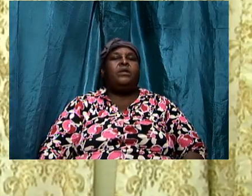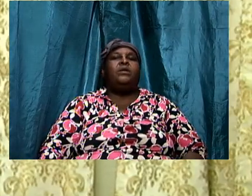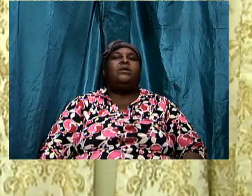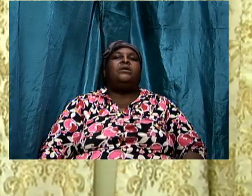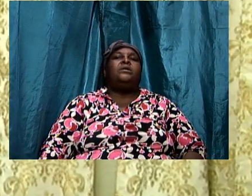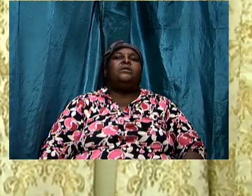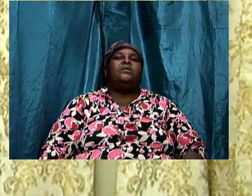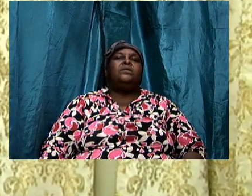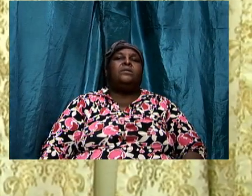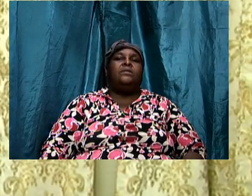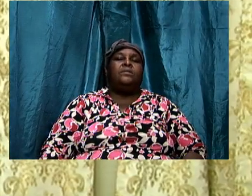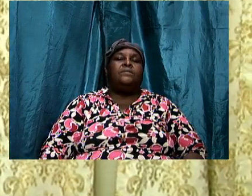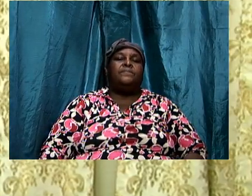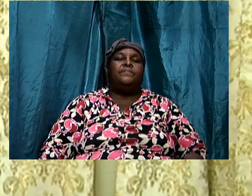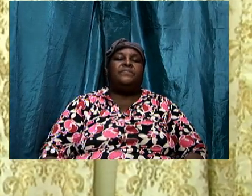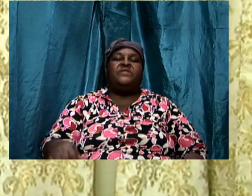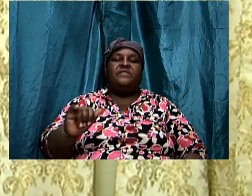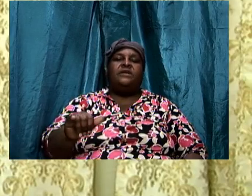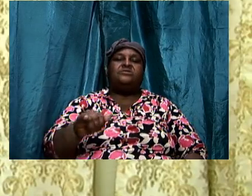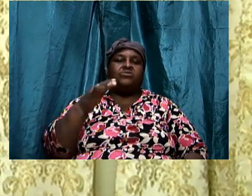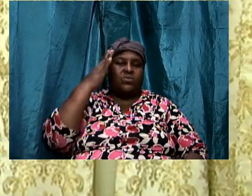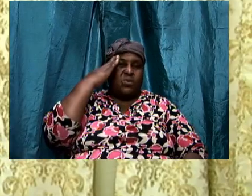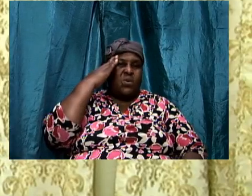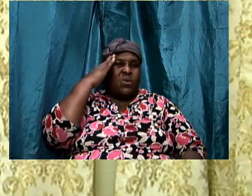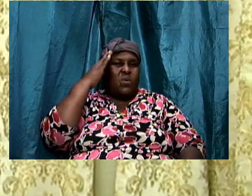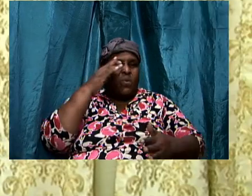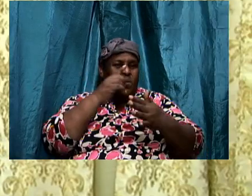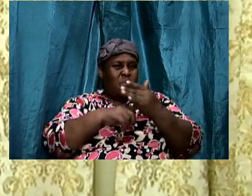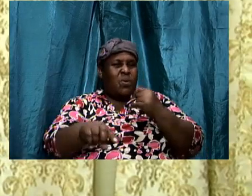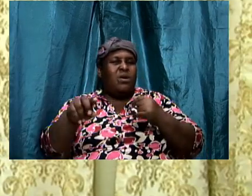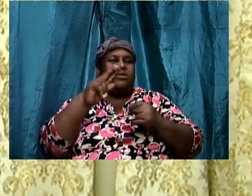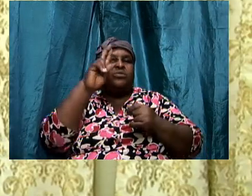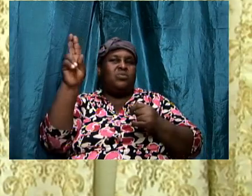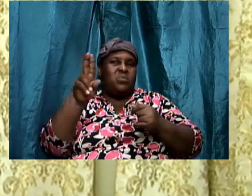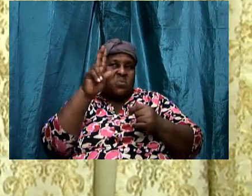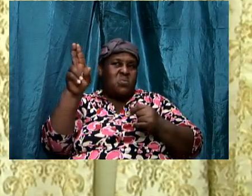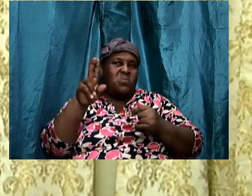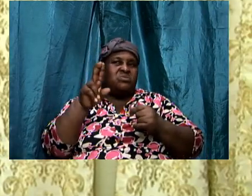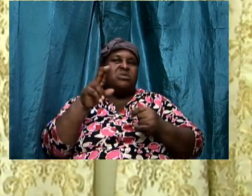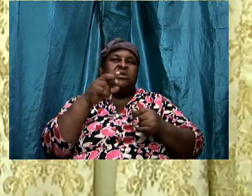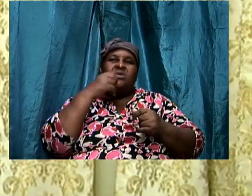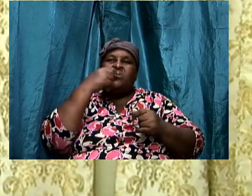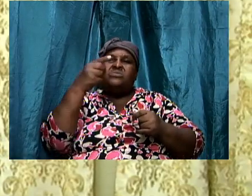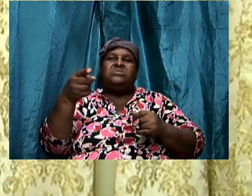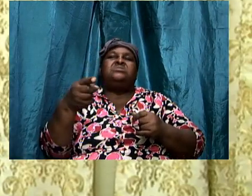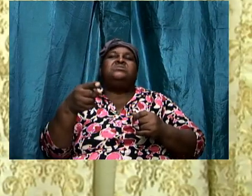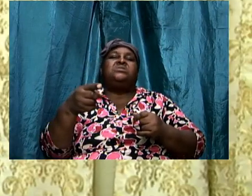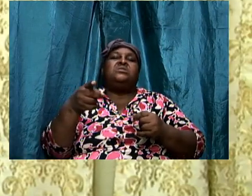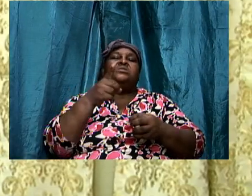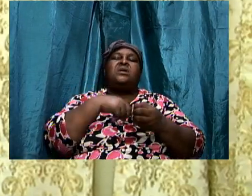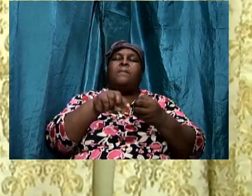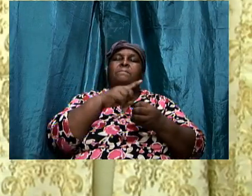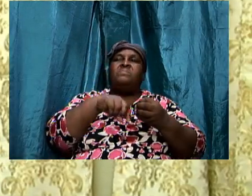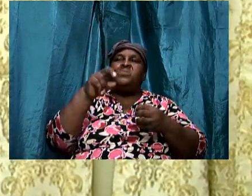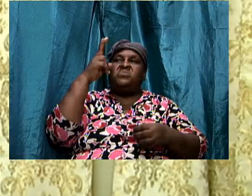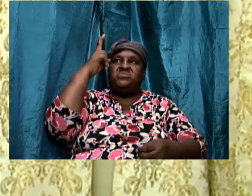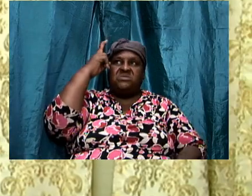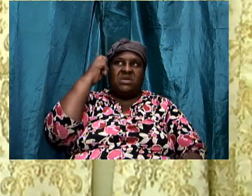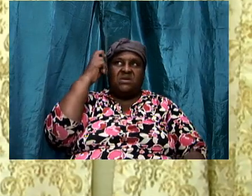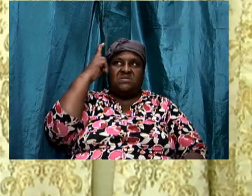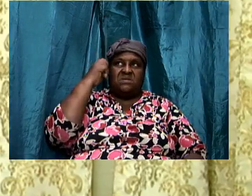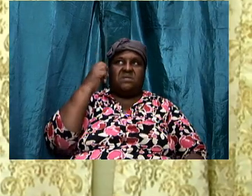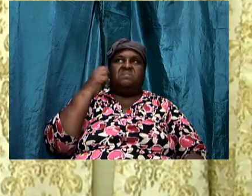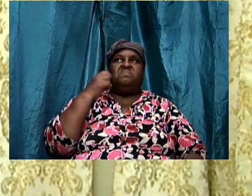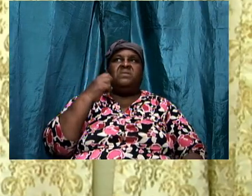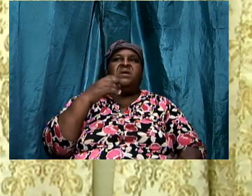-righteousness that is what word is used to describe satan and we need to go